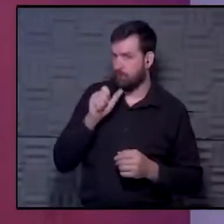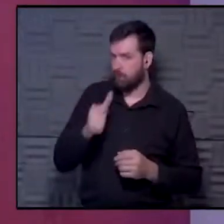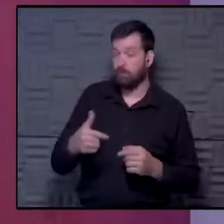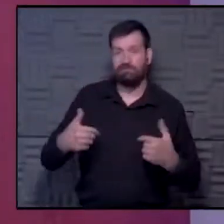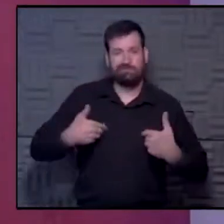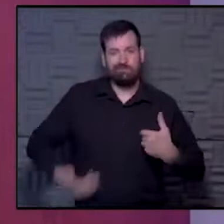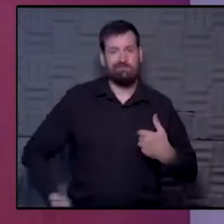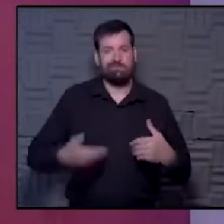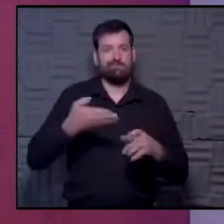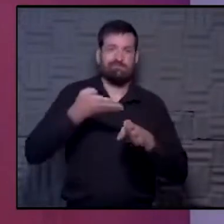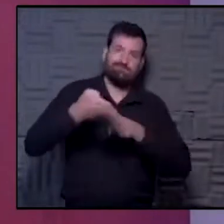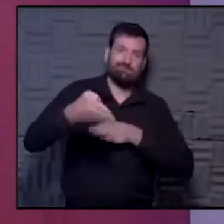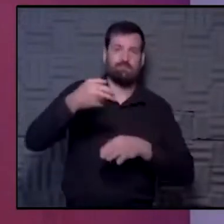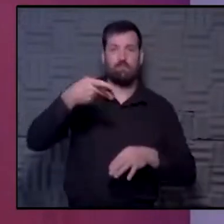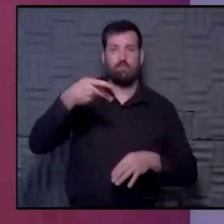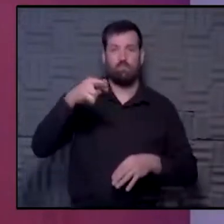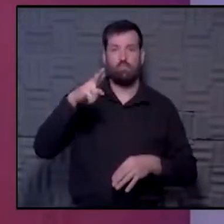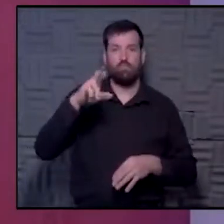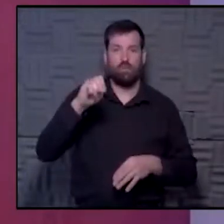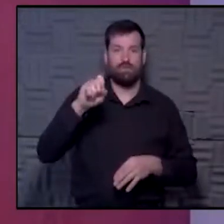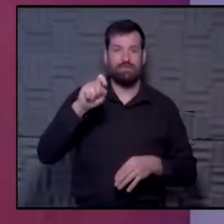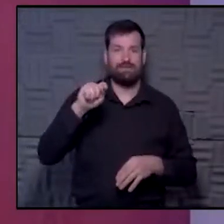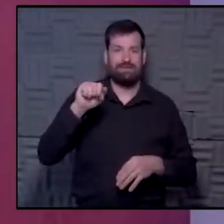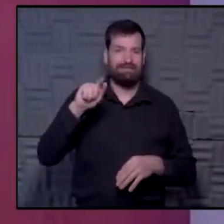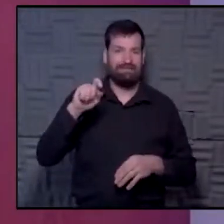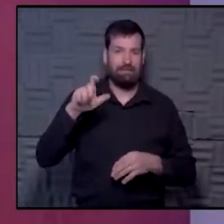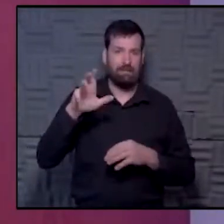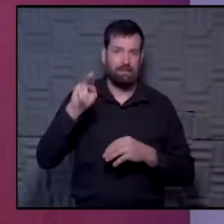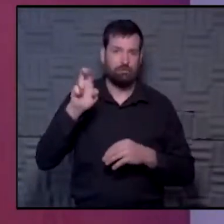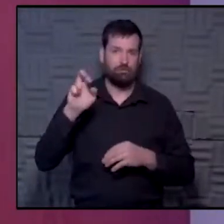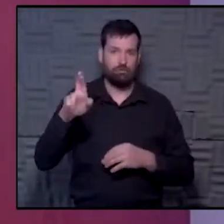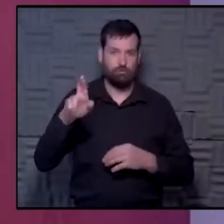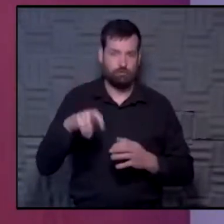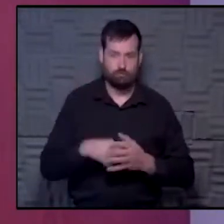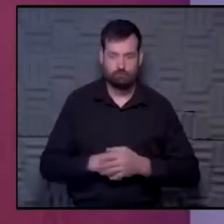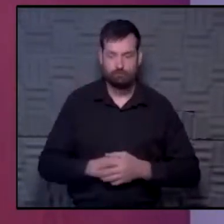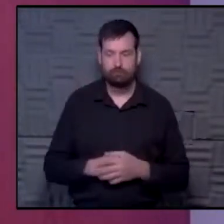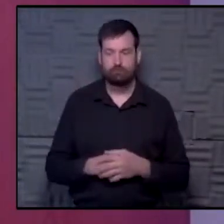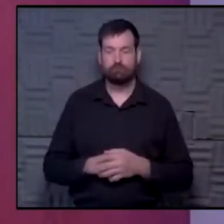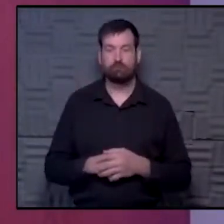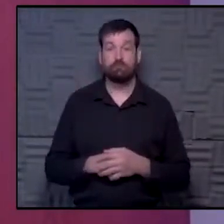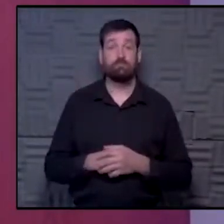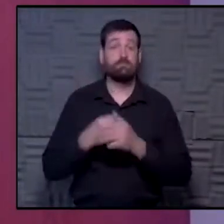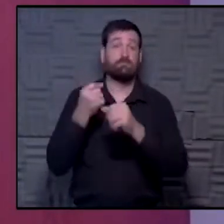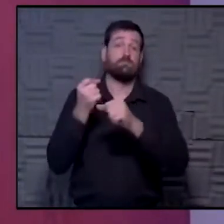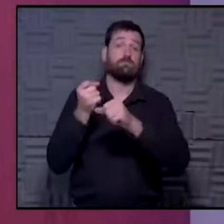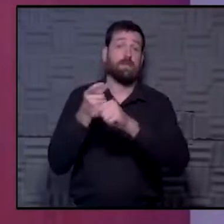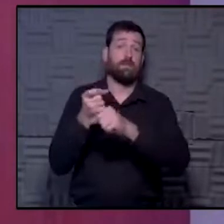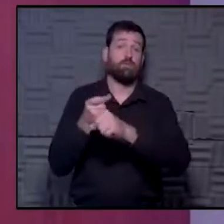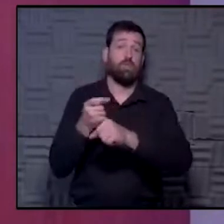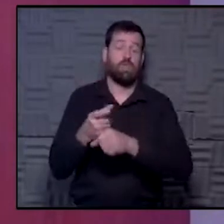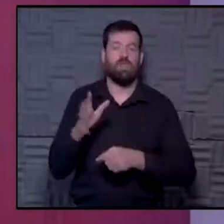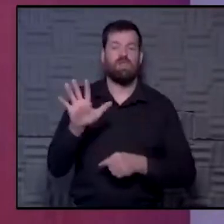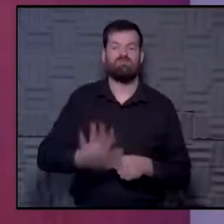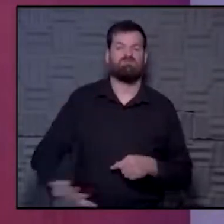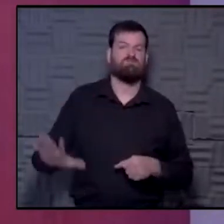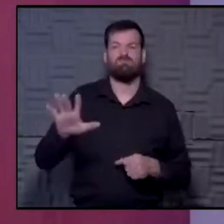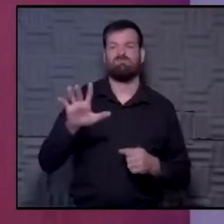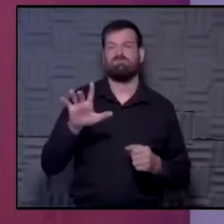a prostate cancer person. So what I would say is that on an annual basis, there's probably about